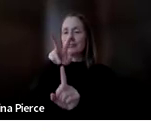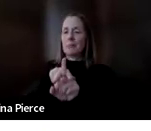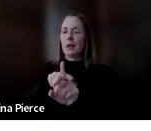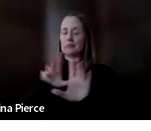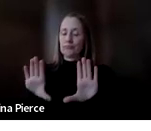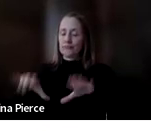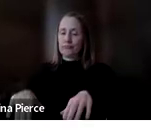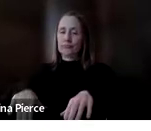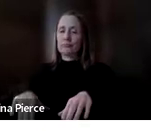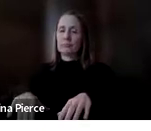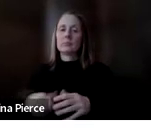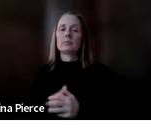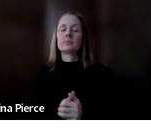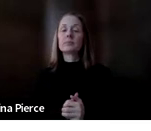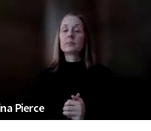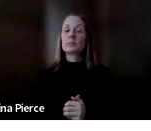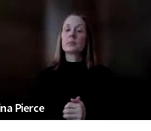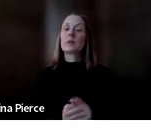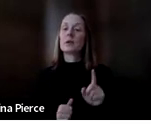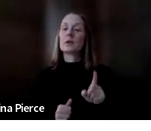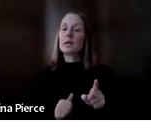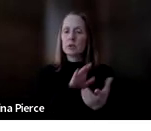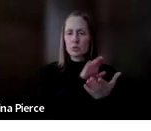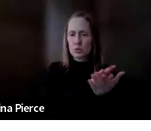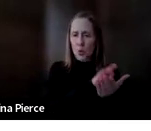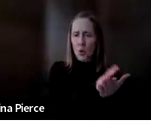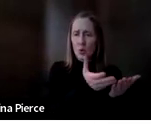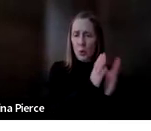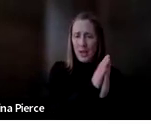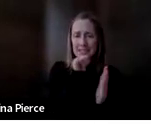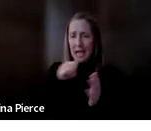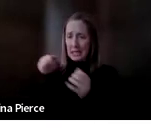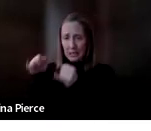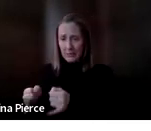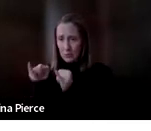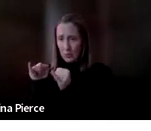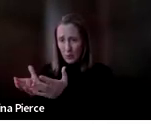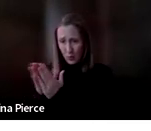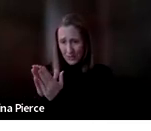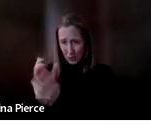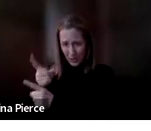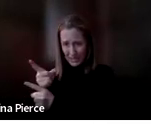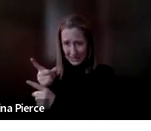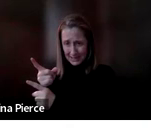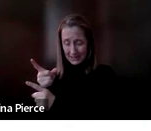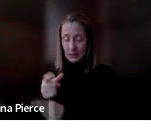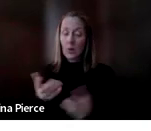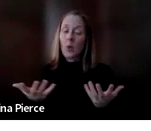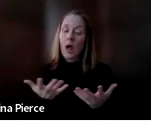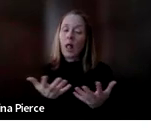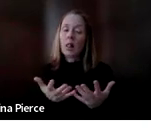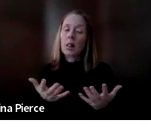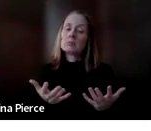individual? Oh, so it's more school request, not individual, correct? Yes. So, well, a school